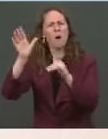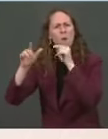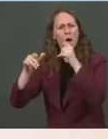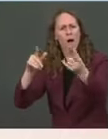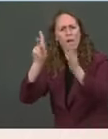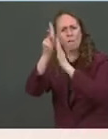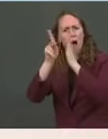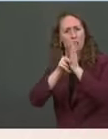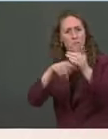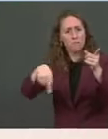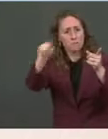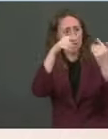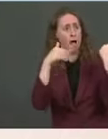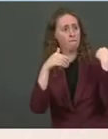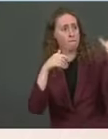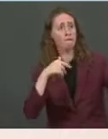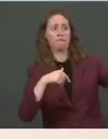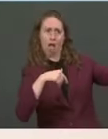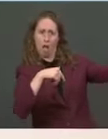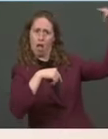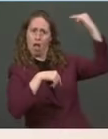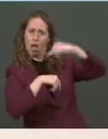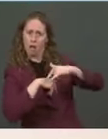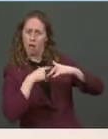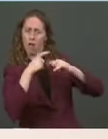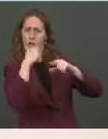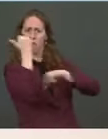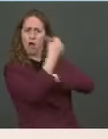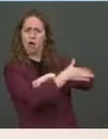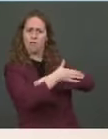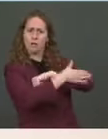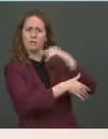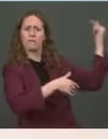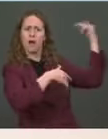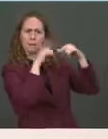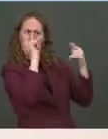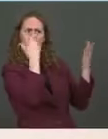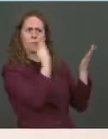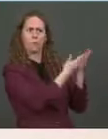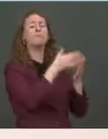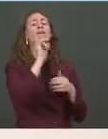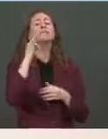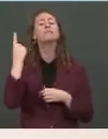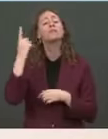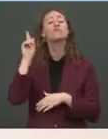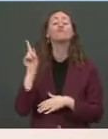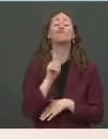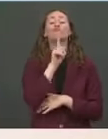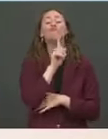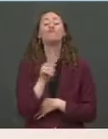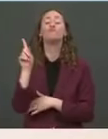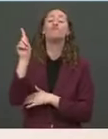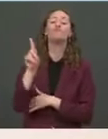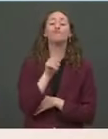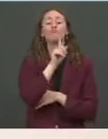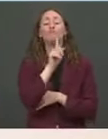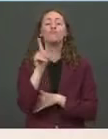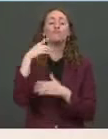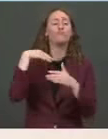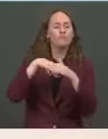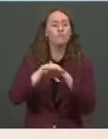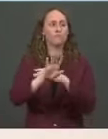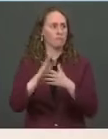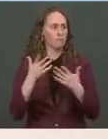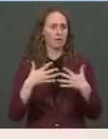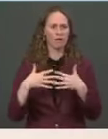somebody walks into the country, right across the river, does somebody ask them to see their vaccination card? Ms. Well,